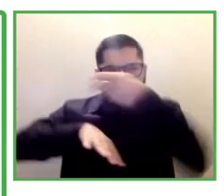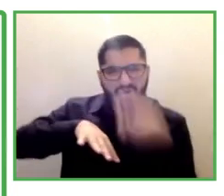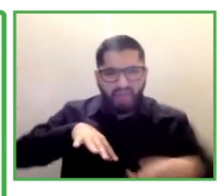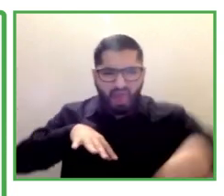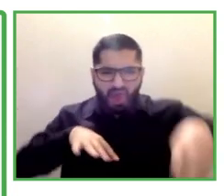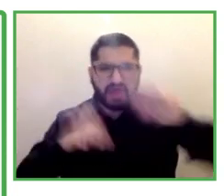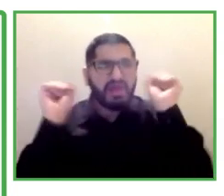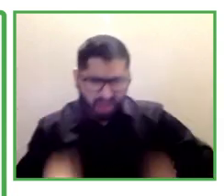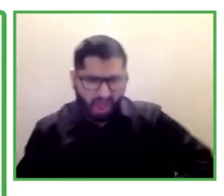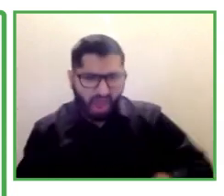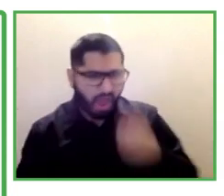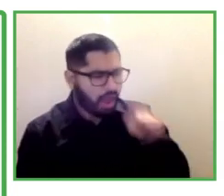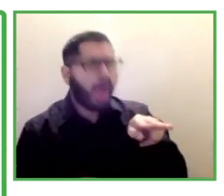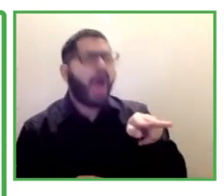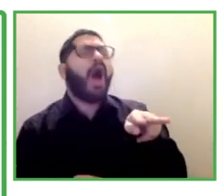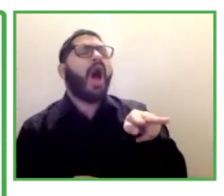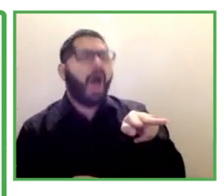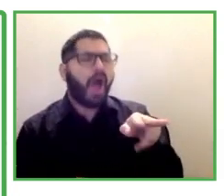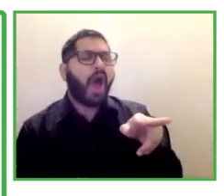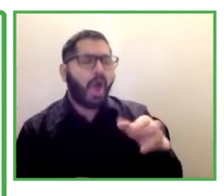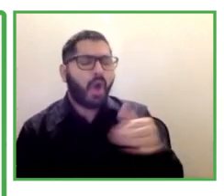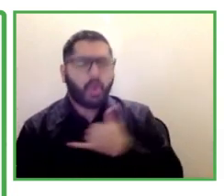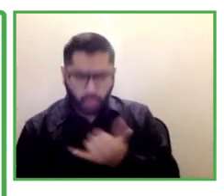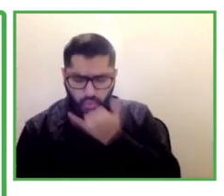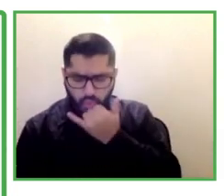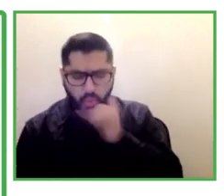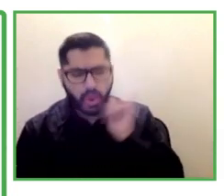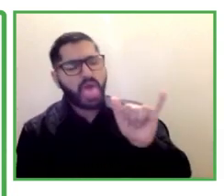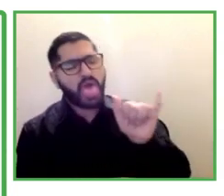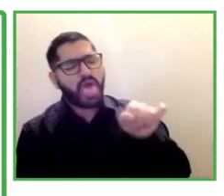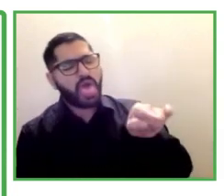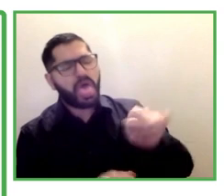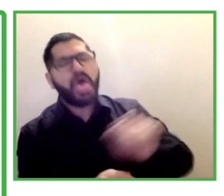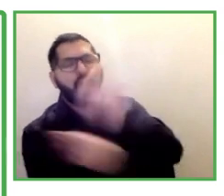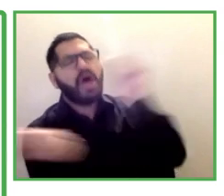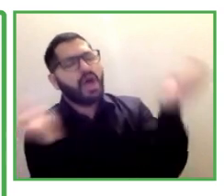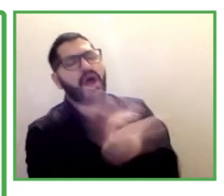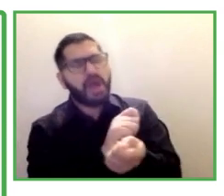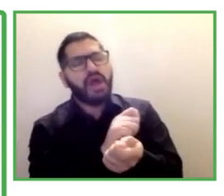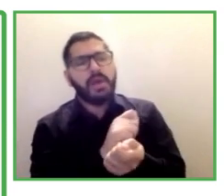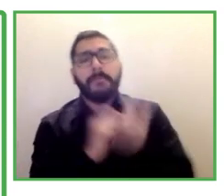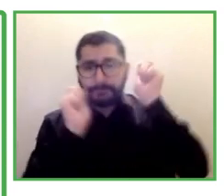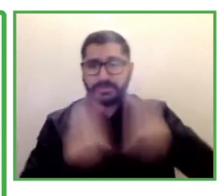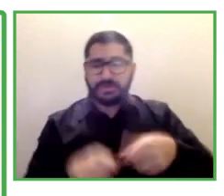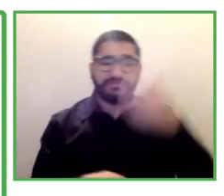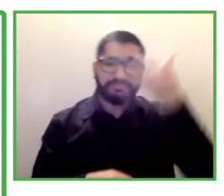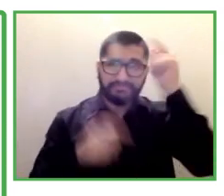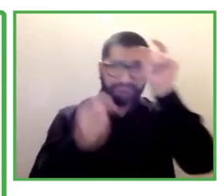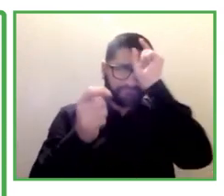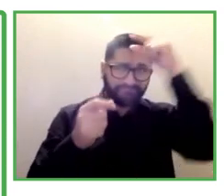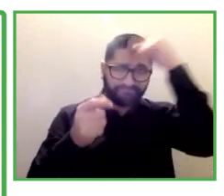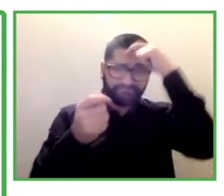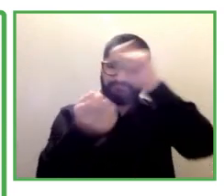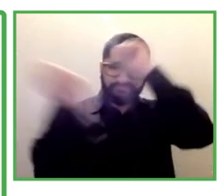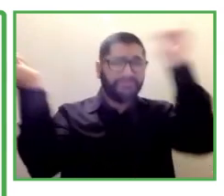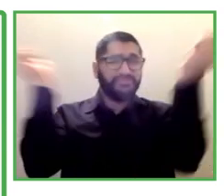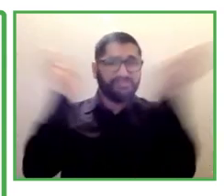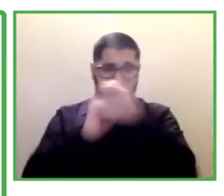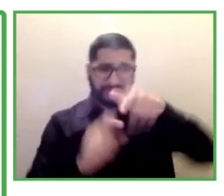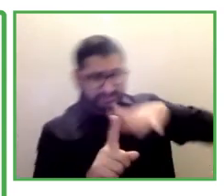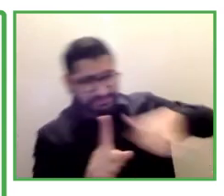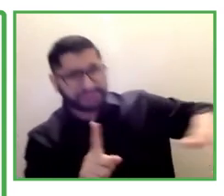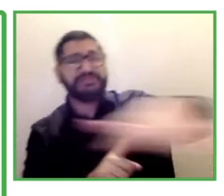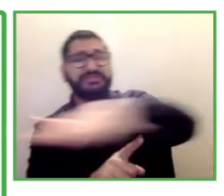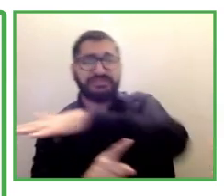and break them in order to make sure that the inclusive employment will work. What are the concerns about